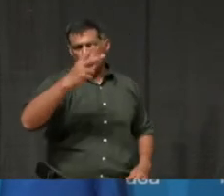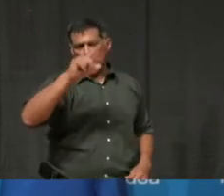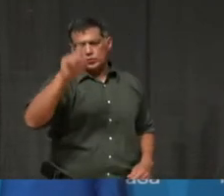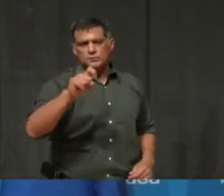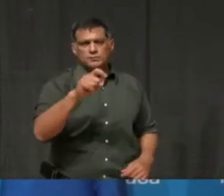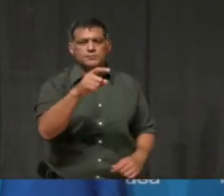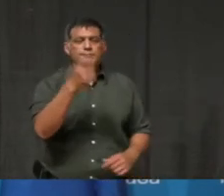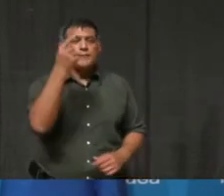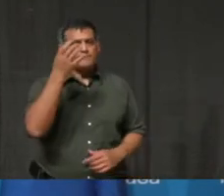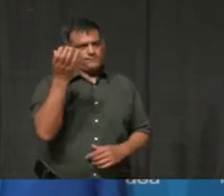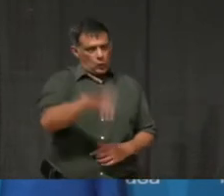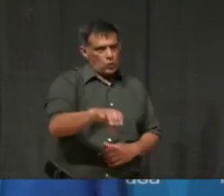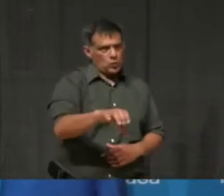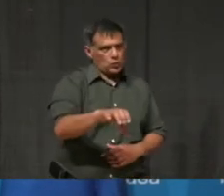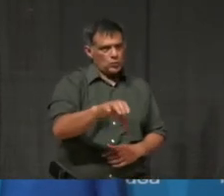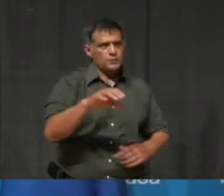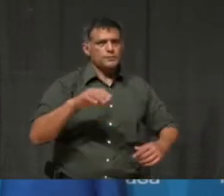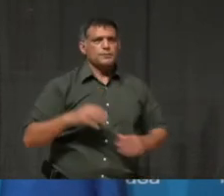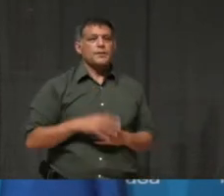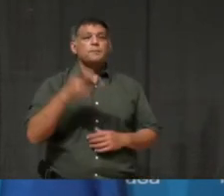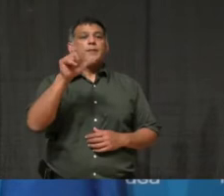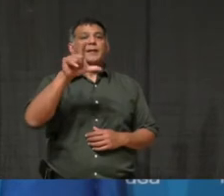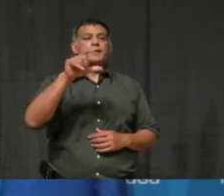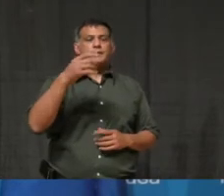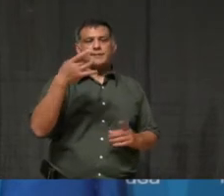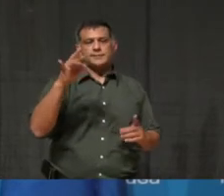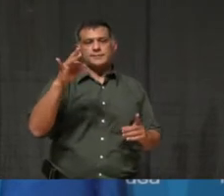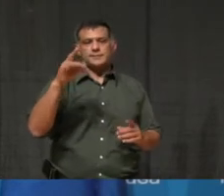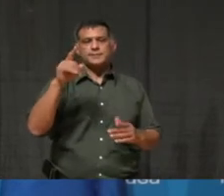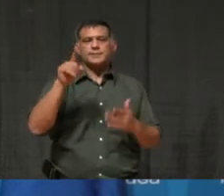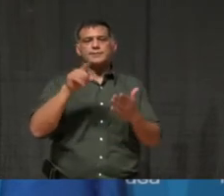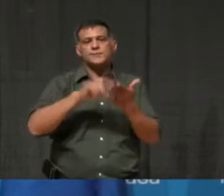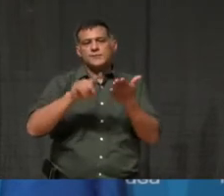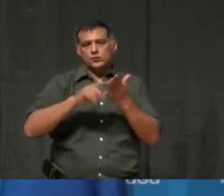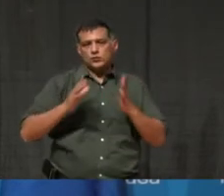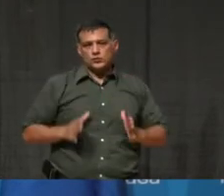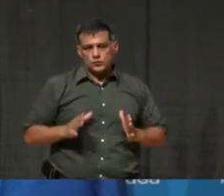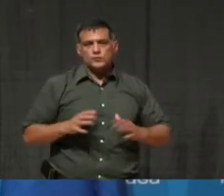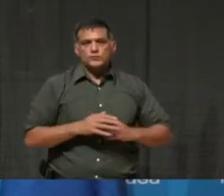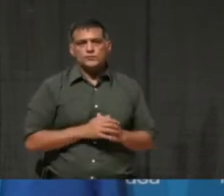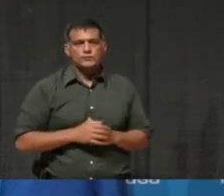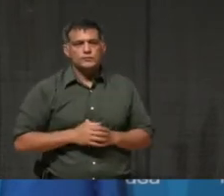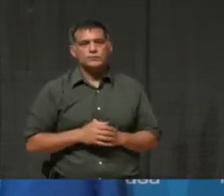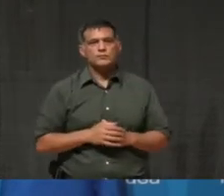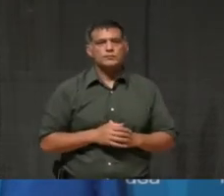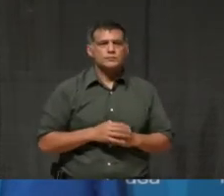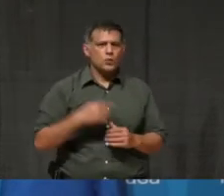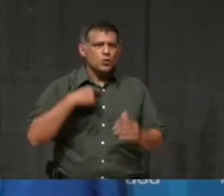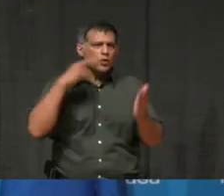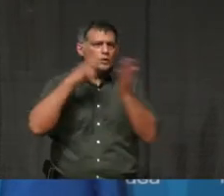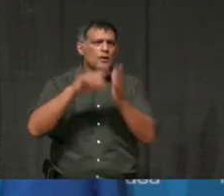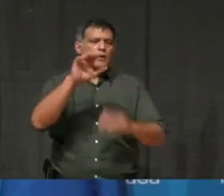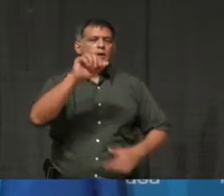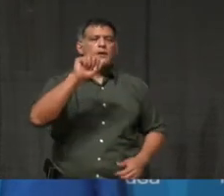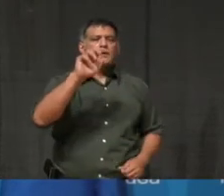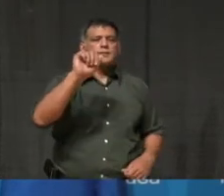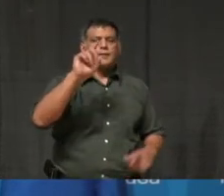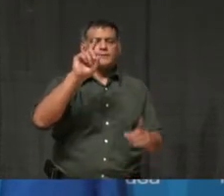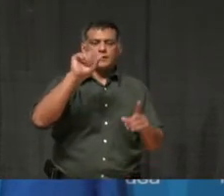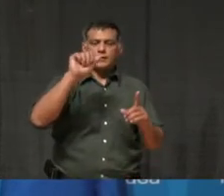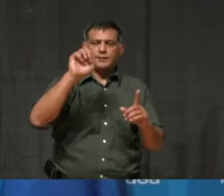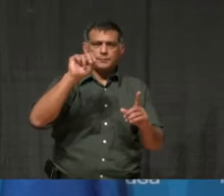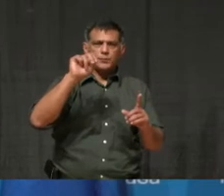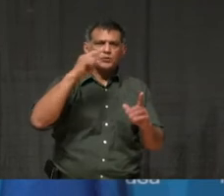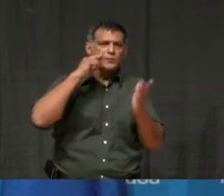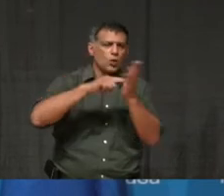inspectors. With the Adamson barbecue controversy in Toronto, you know, and they're still open today, I'm just